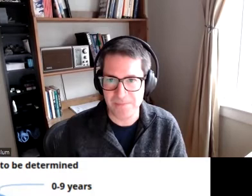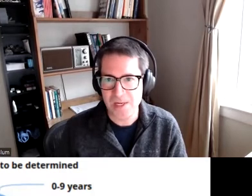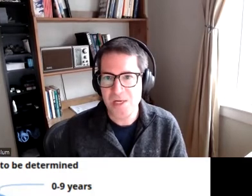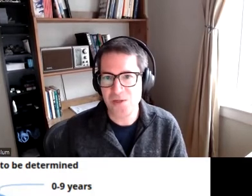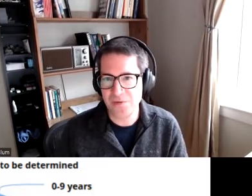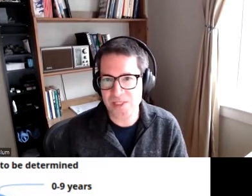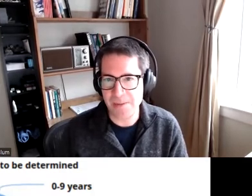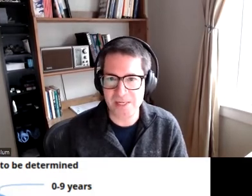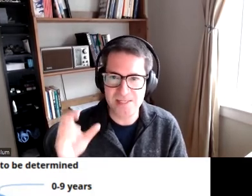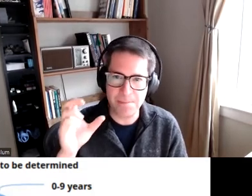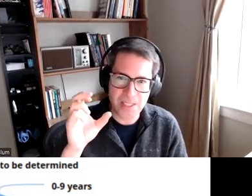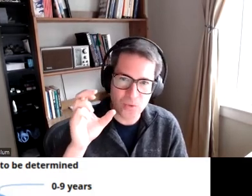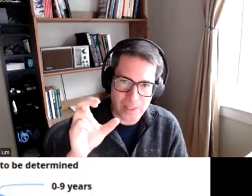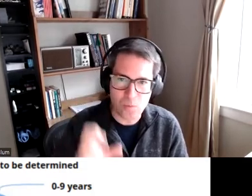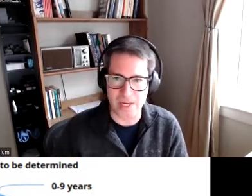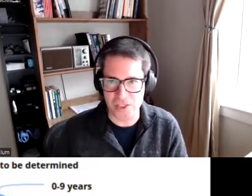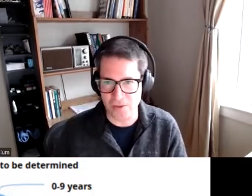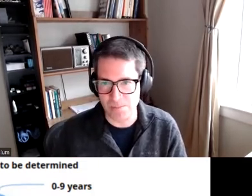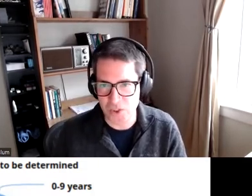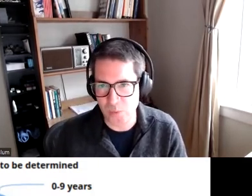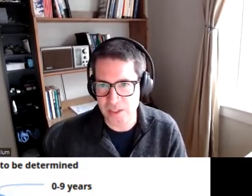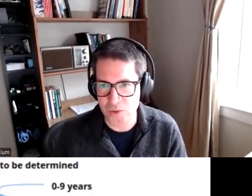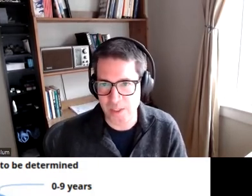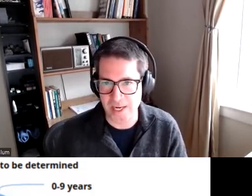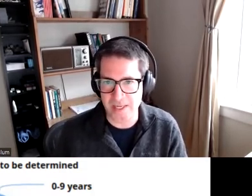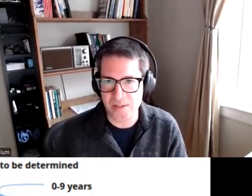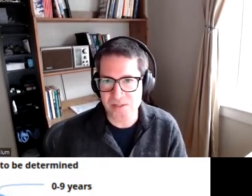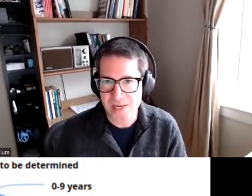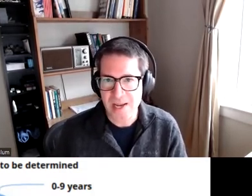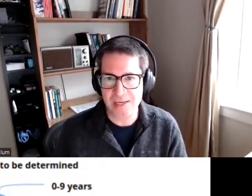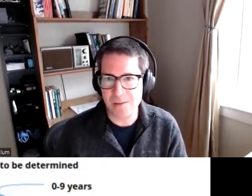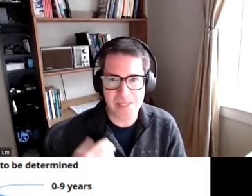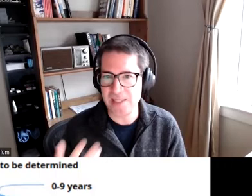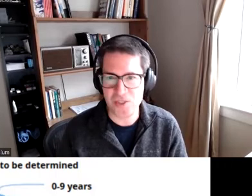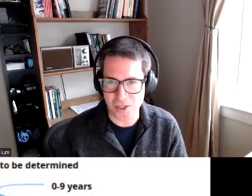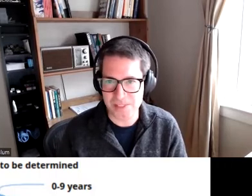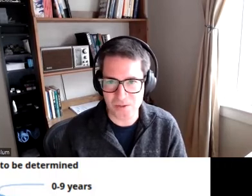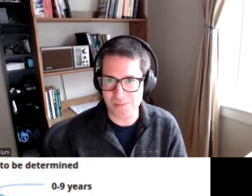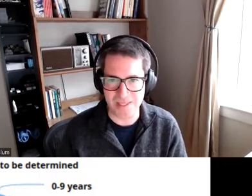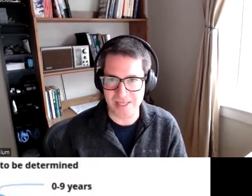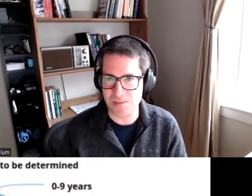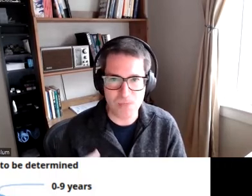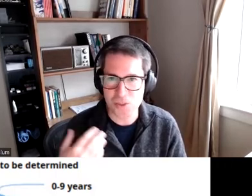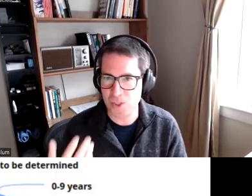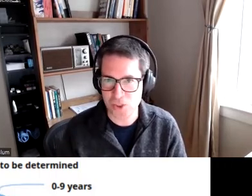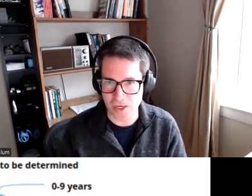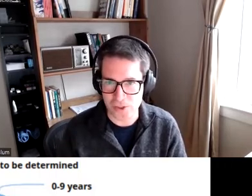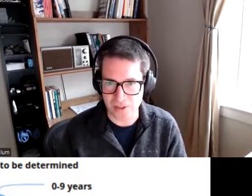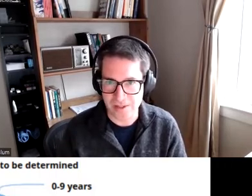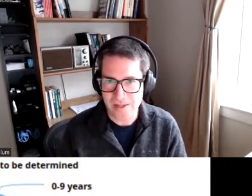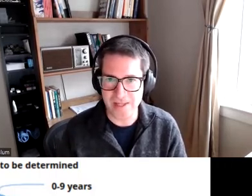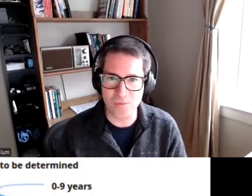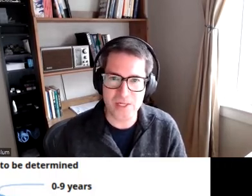format so for example i see a big green wedge here mark 20 to 29 years and it immediately jumps out to me that that's much much